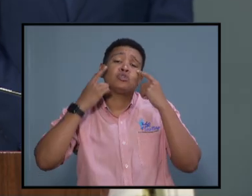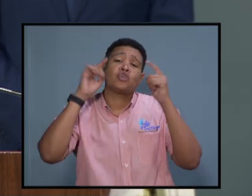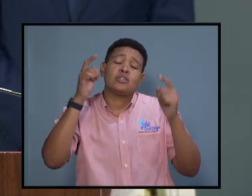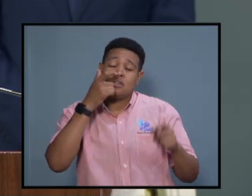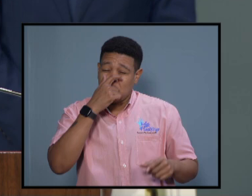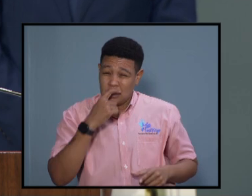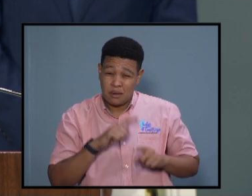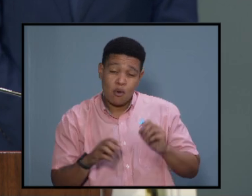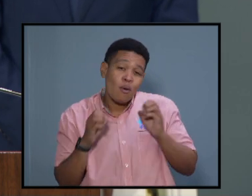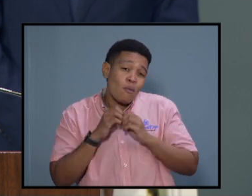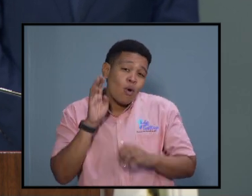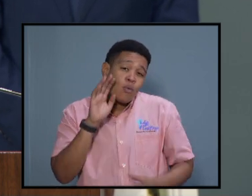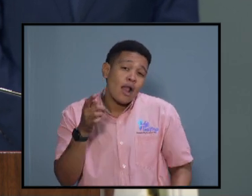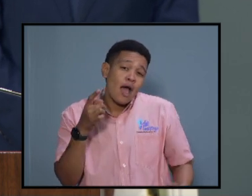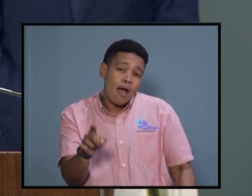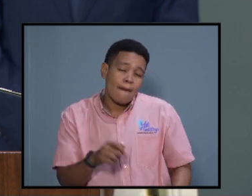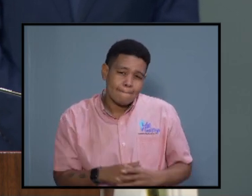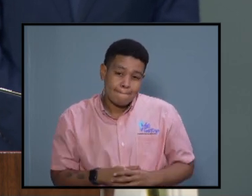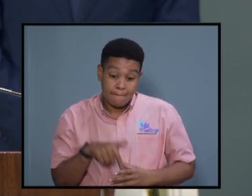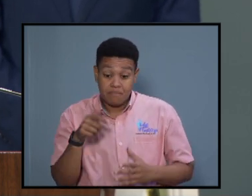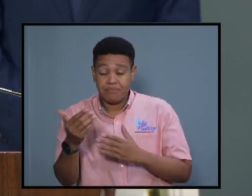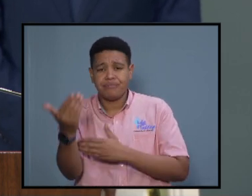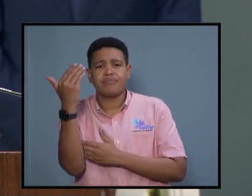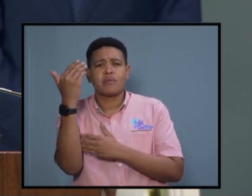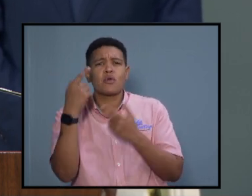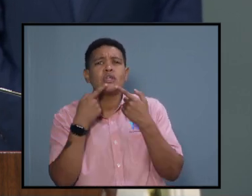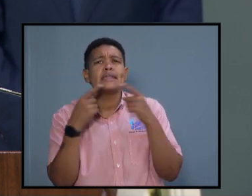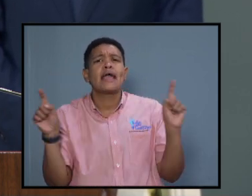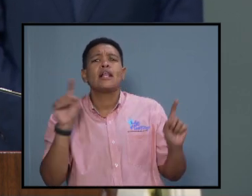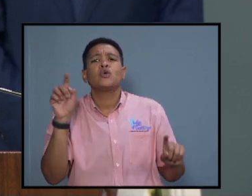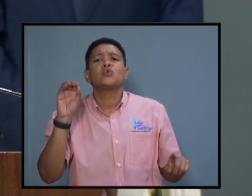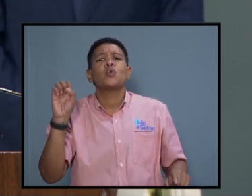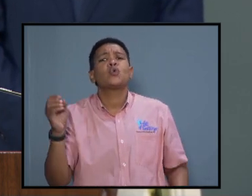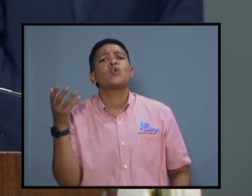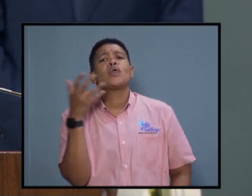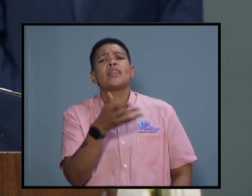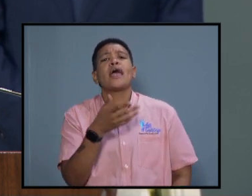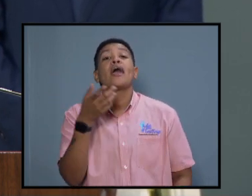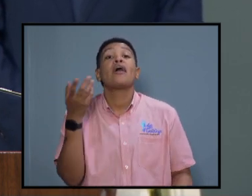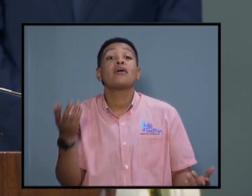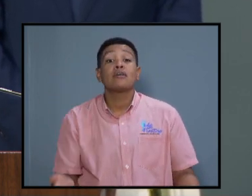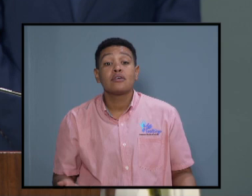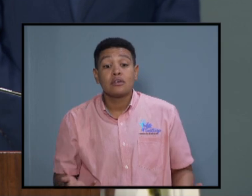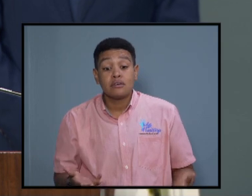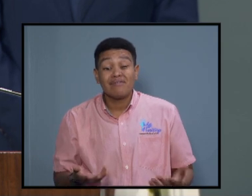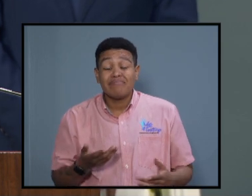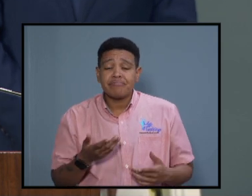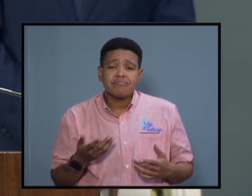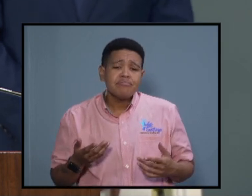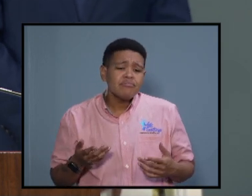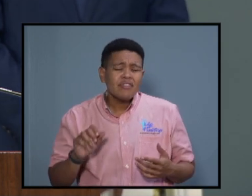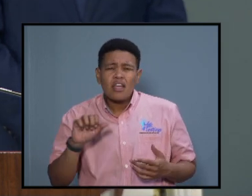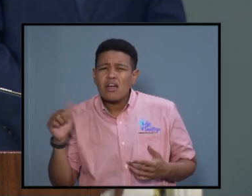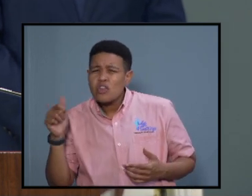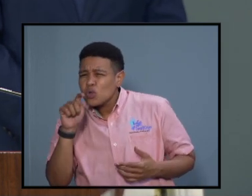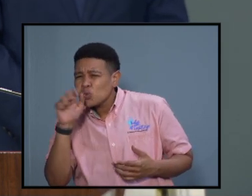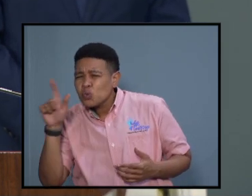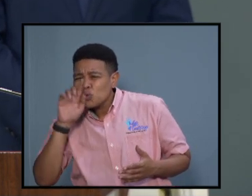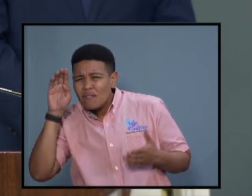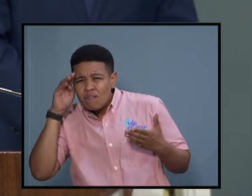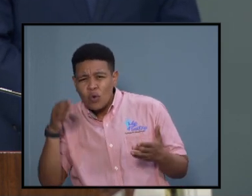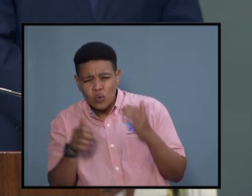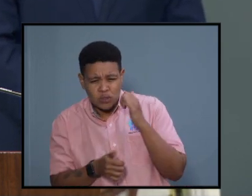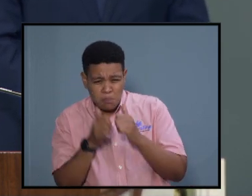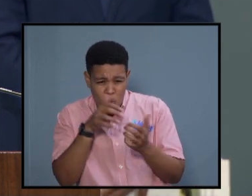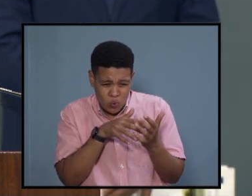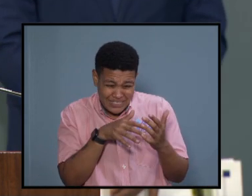But in defending his decision, Prime Minister Holness says the ministry is the most difficult portfolio and requires a long-term commitment to